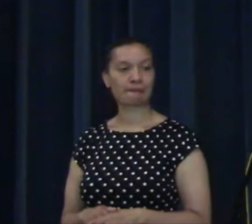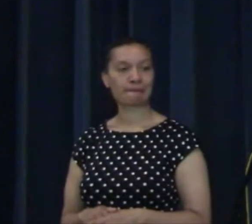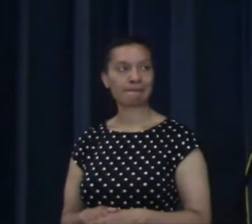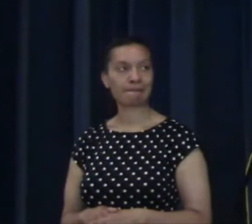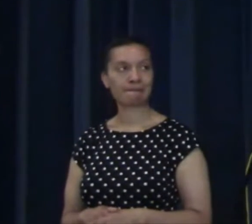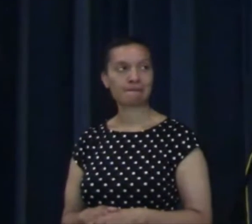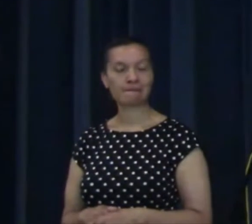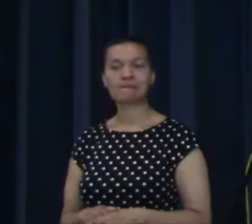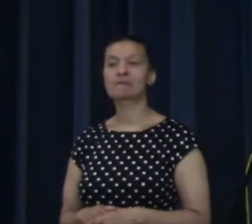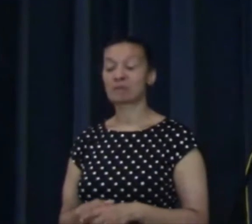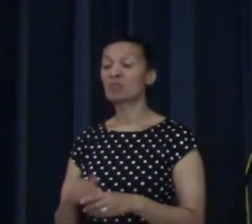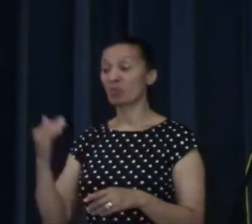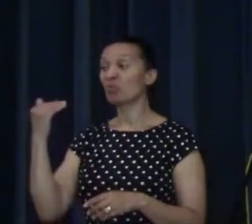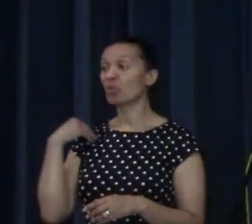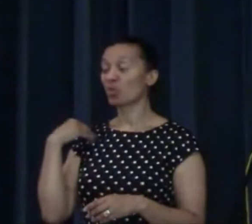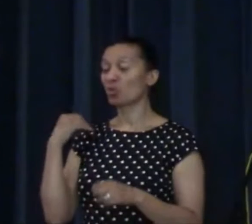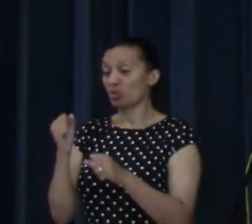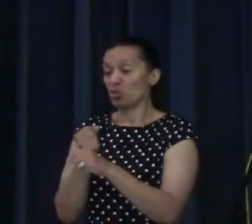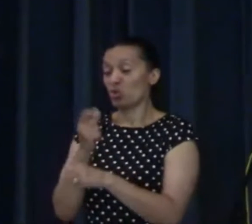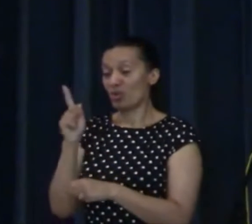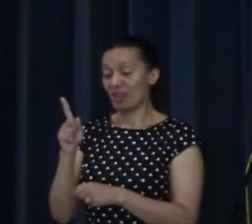And that's what we're called to do.